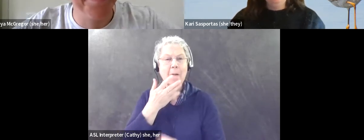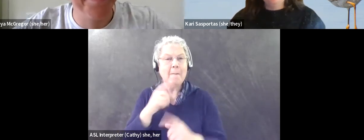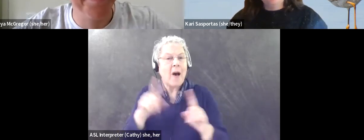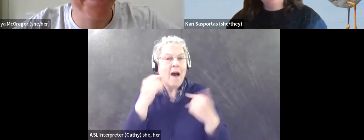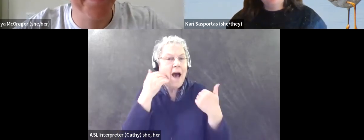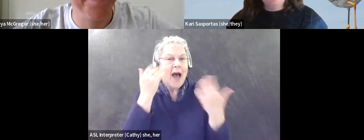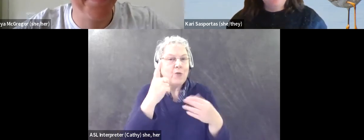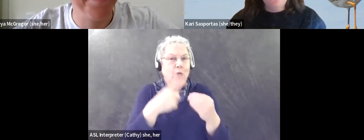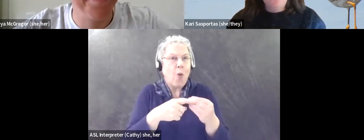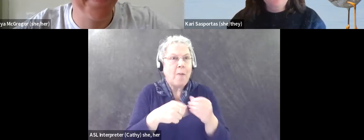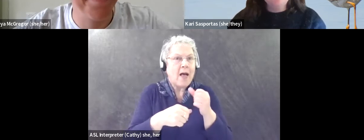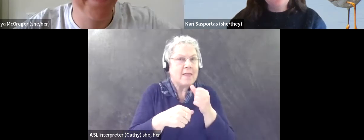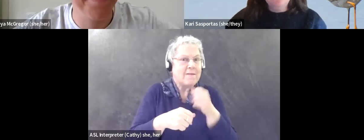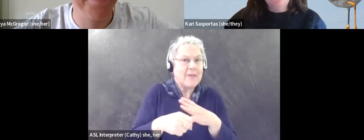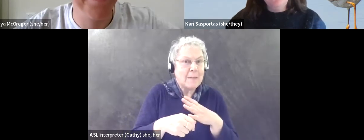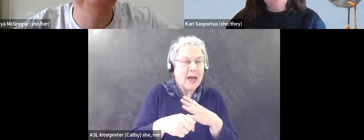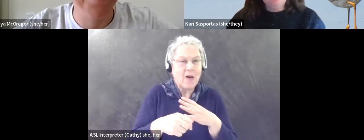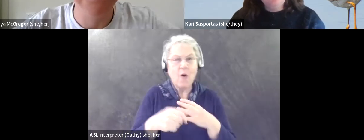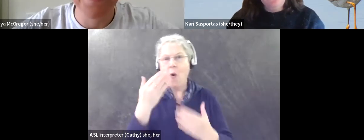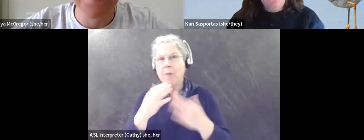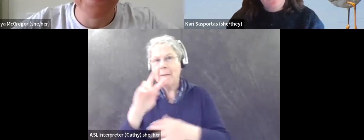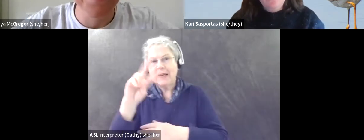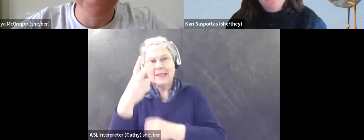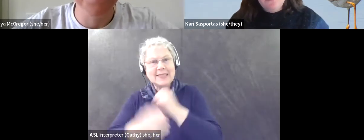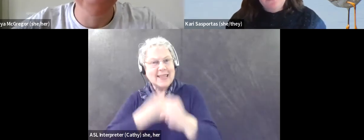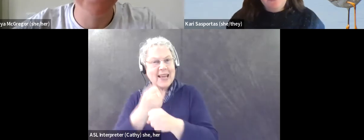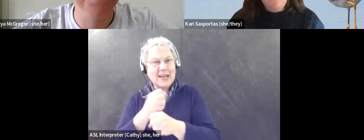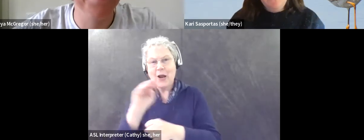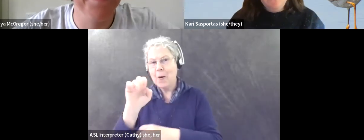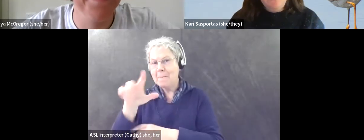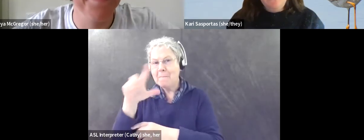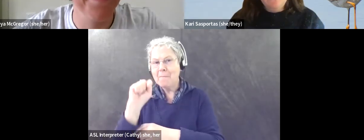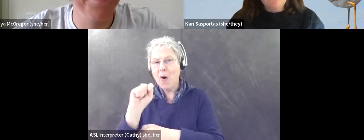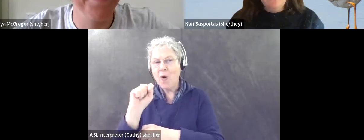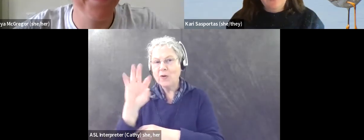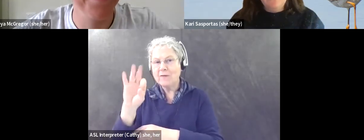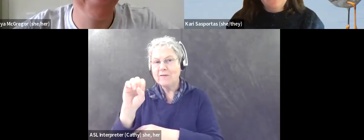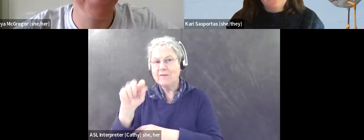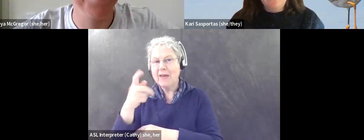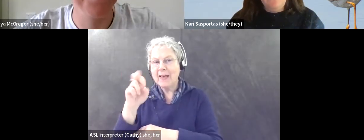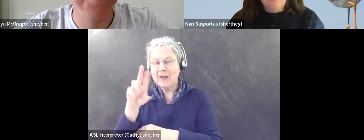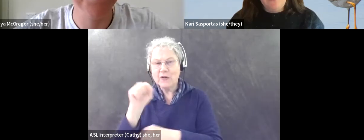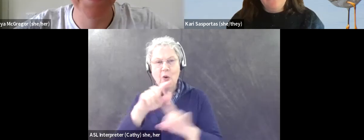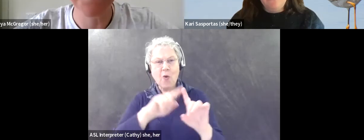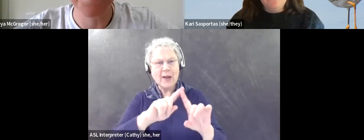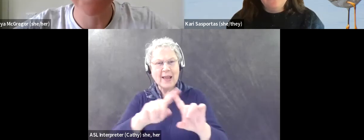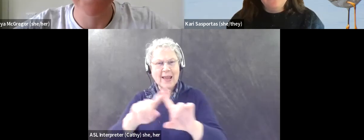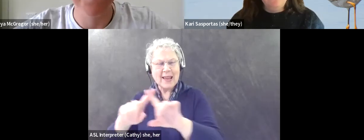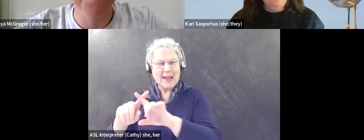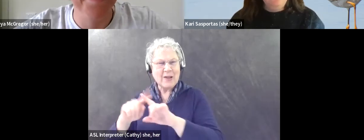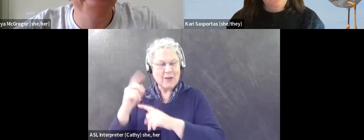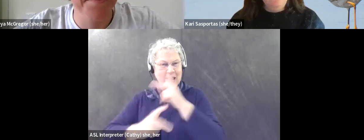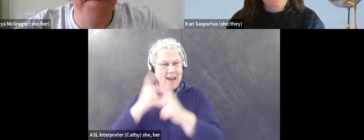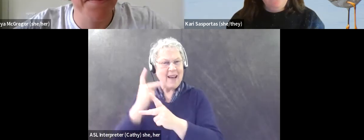or a second year molt or something like that. So, there's always like a depth to it or different layers that just,